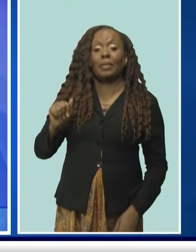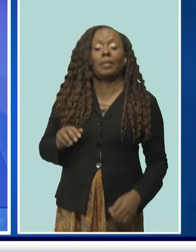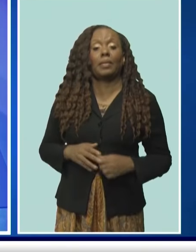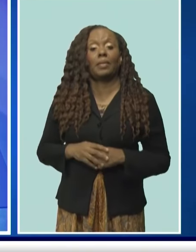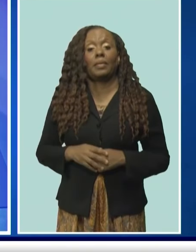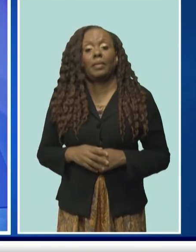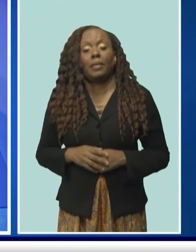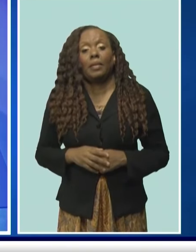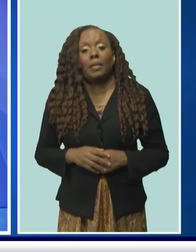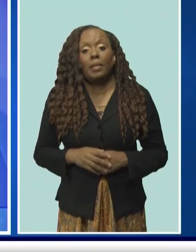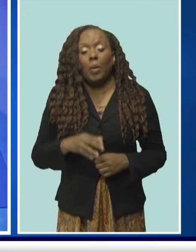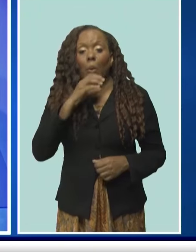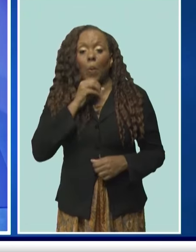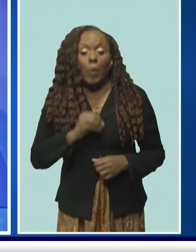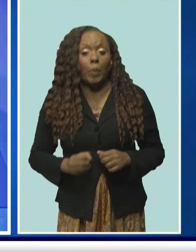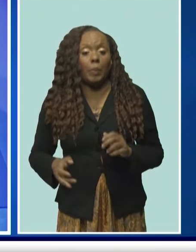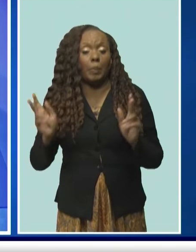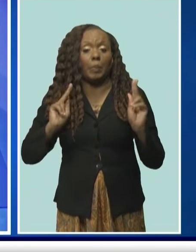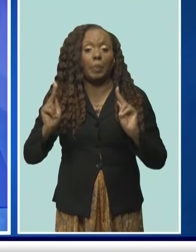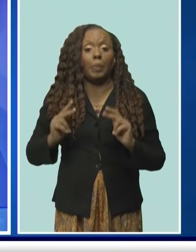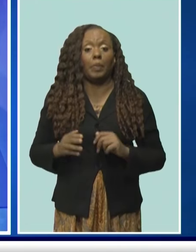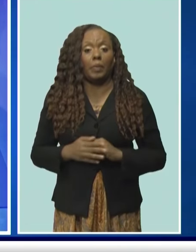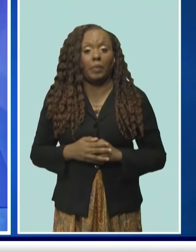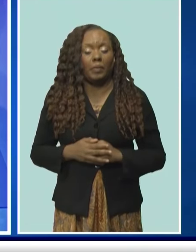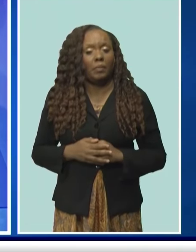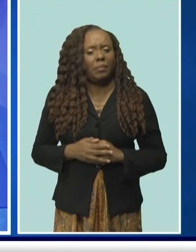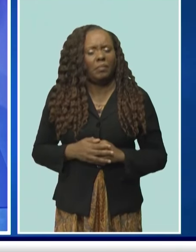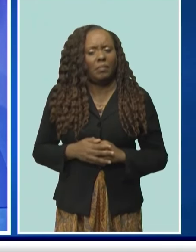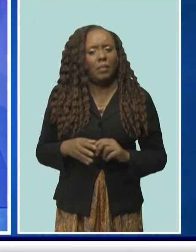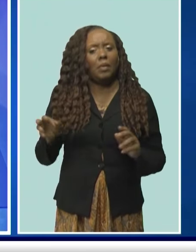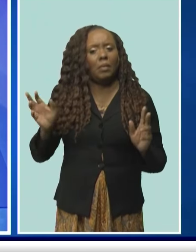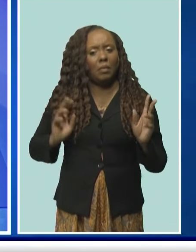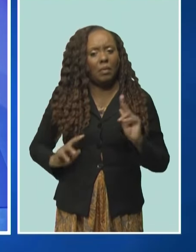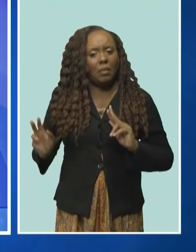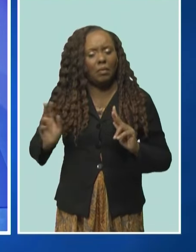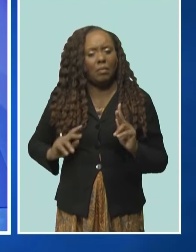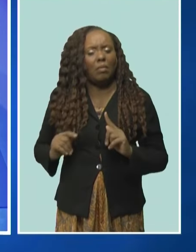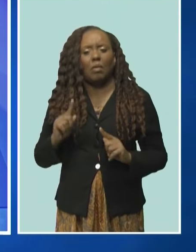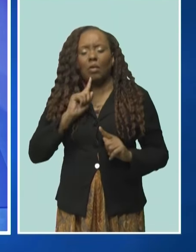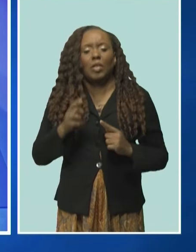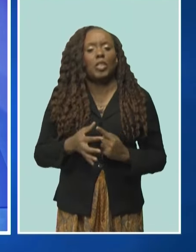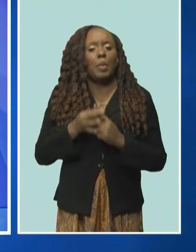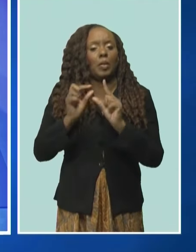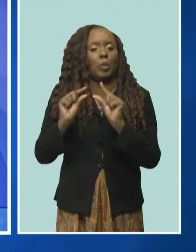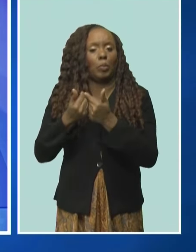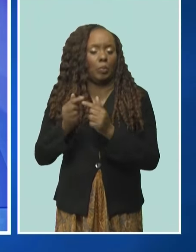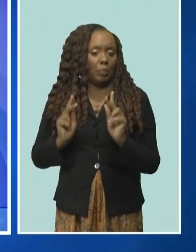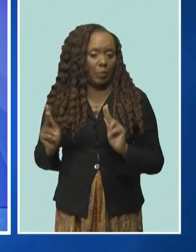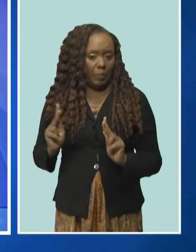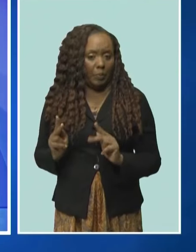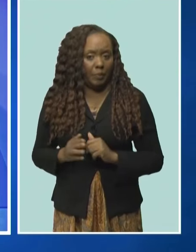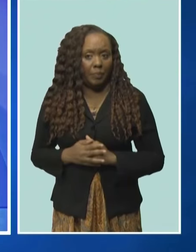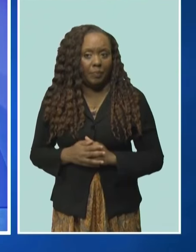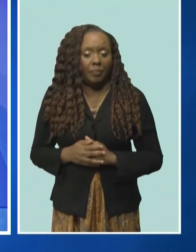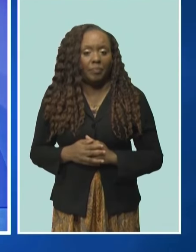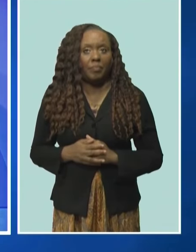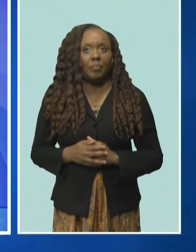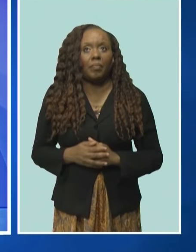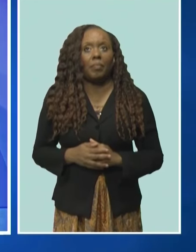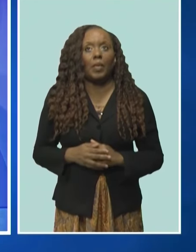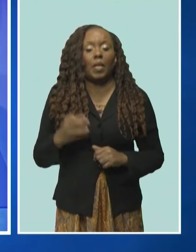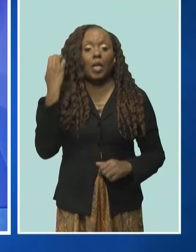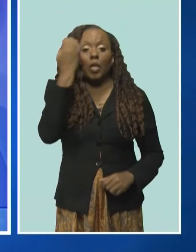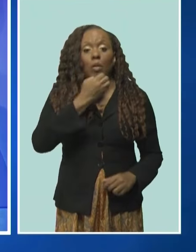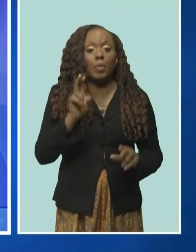and indigenous peoples. We recognize the commitments that have been brought to the table. The European Union, the